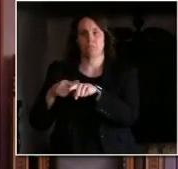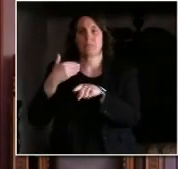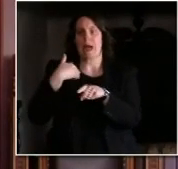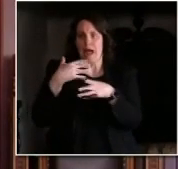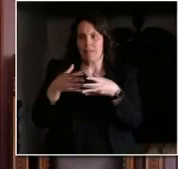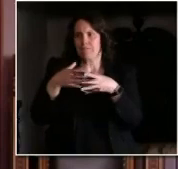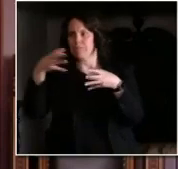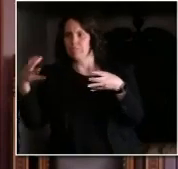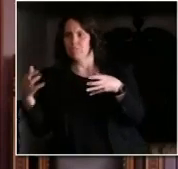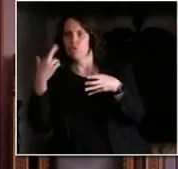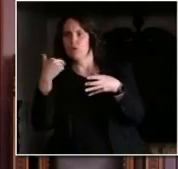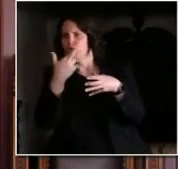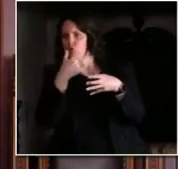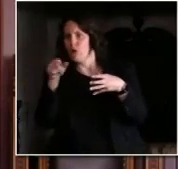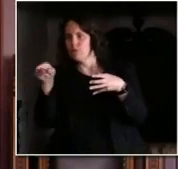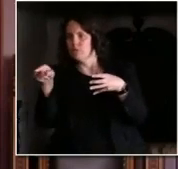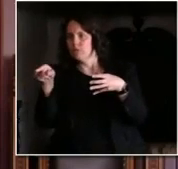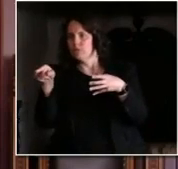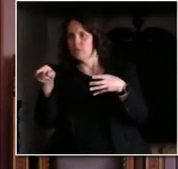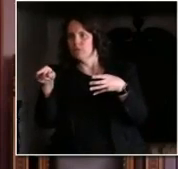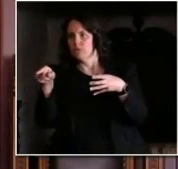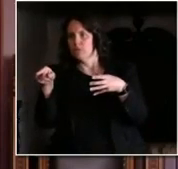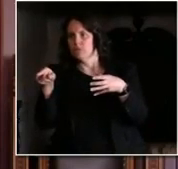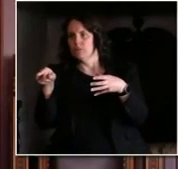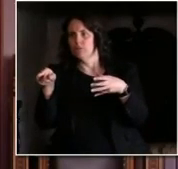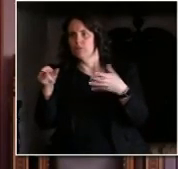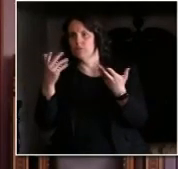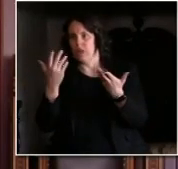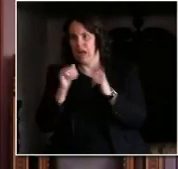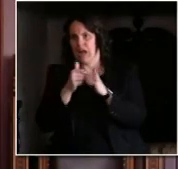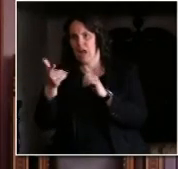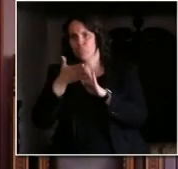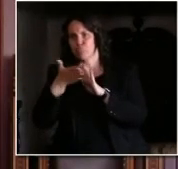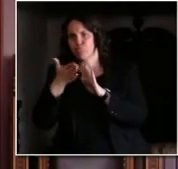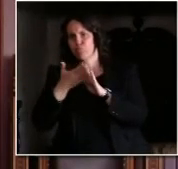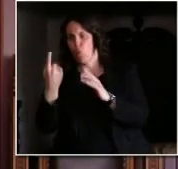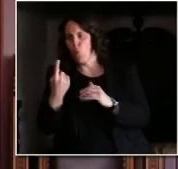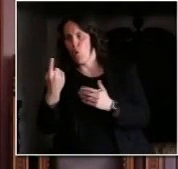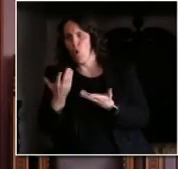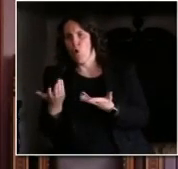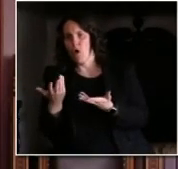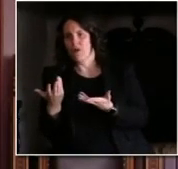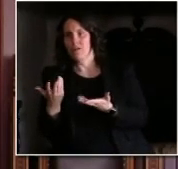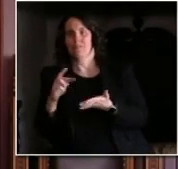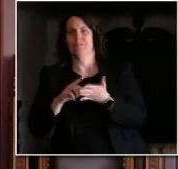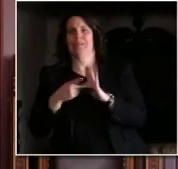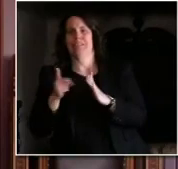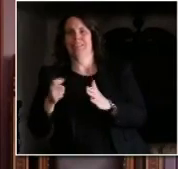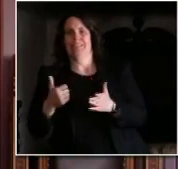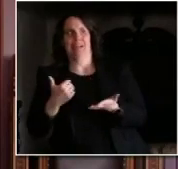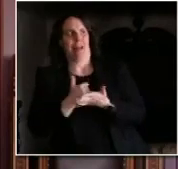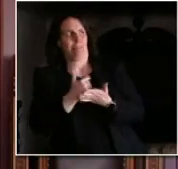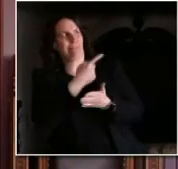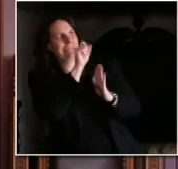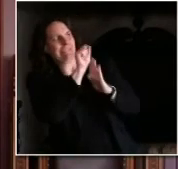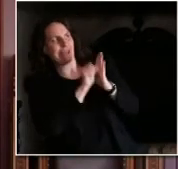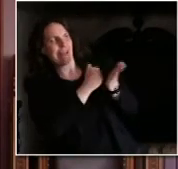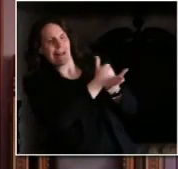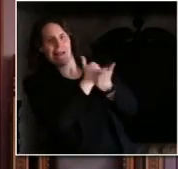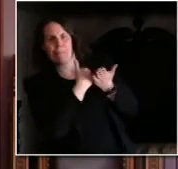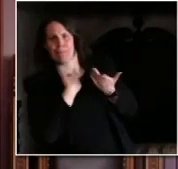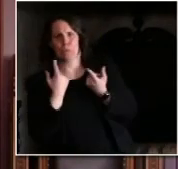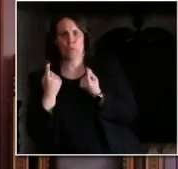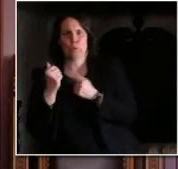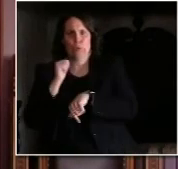some assistance from the state of Wisconsin so we I believe one of the top things for our consideration